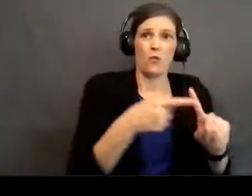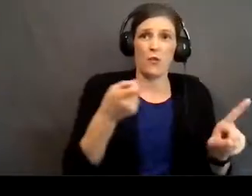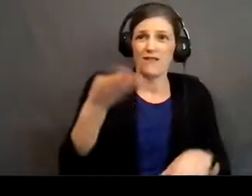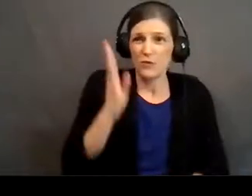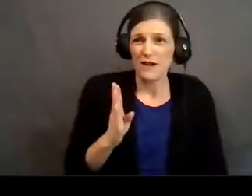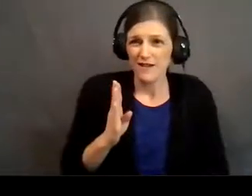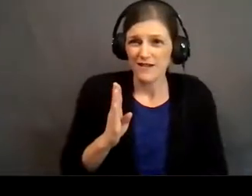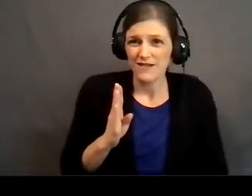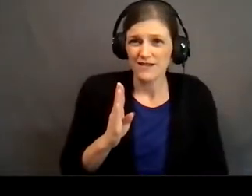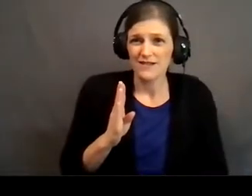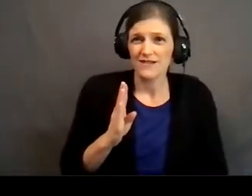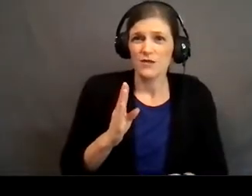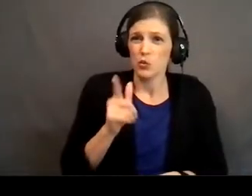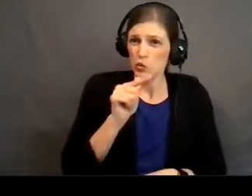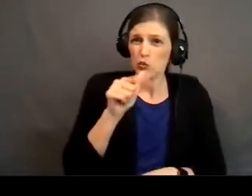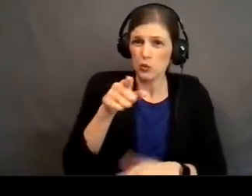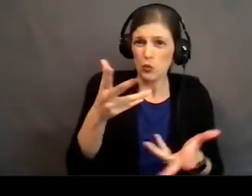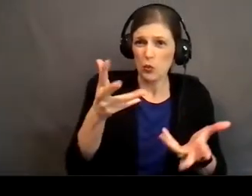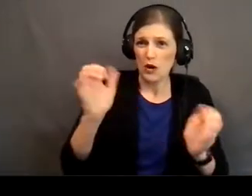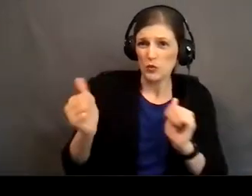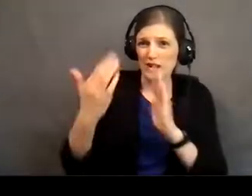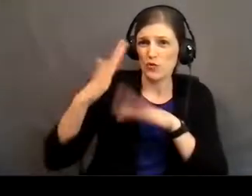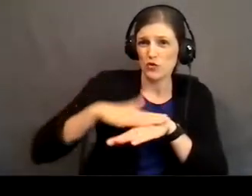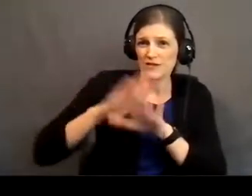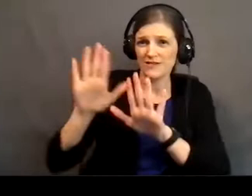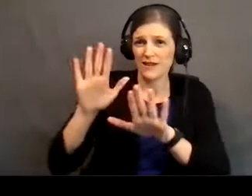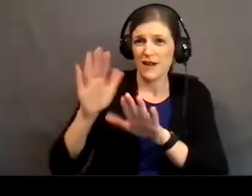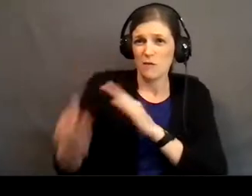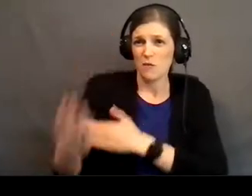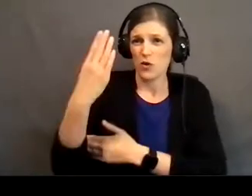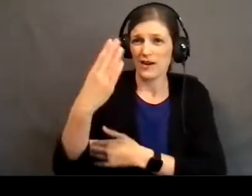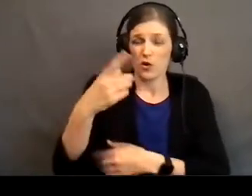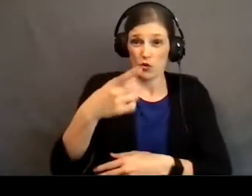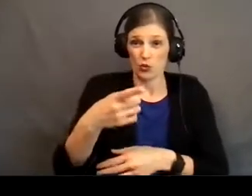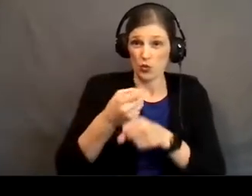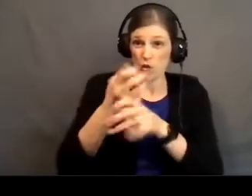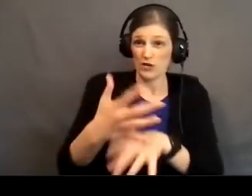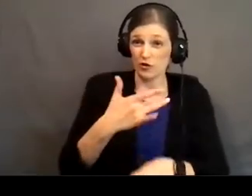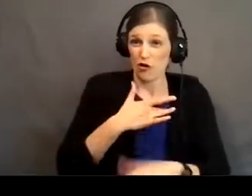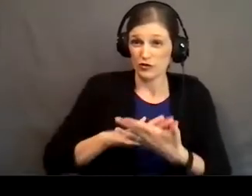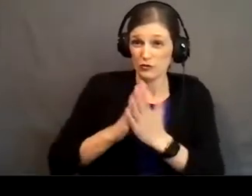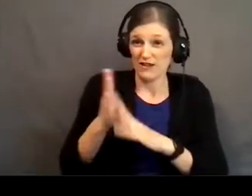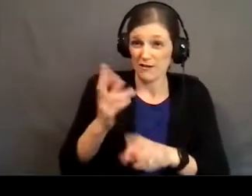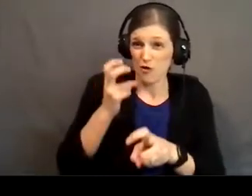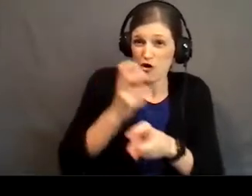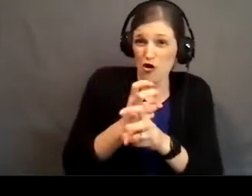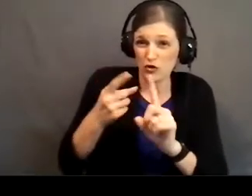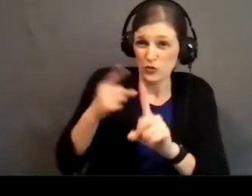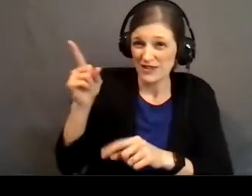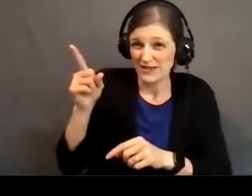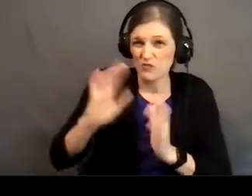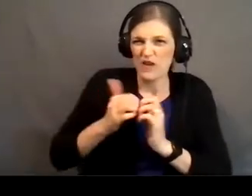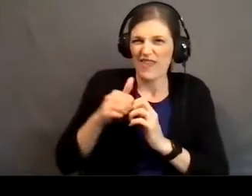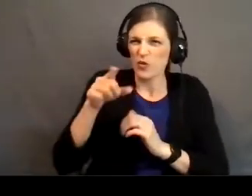encounter on Sunday morning? Right? Are you hardening your heart towards him with the way that you spend your